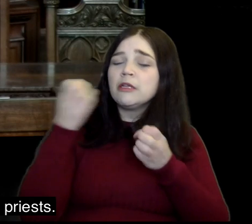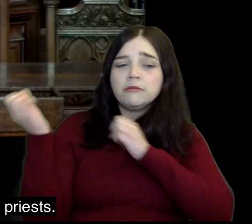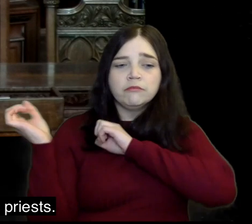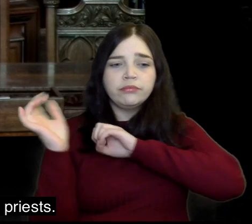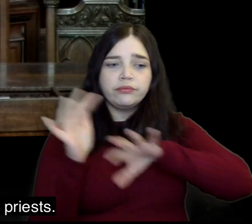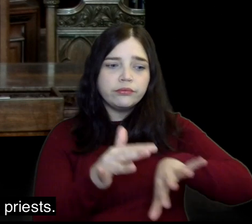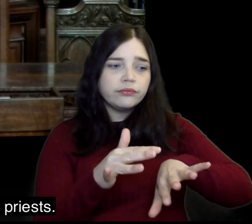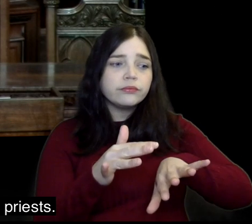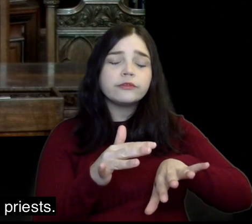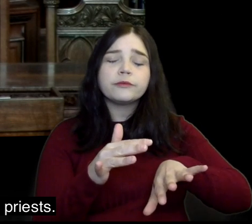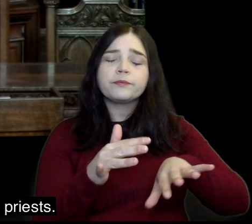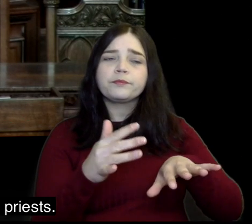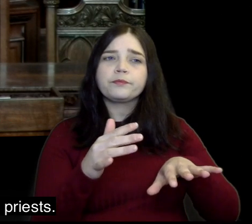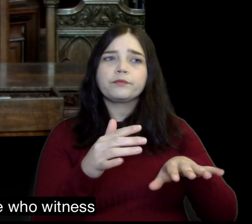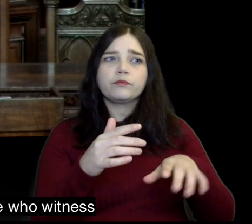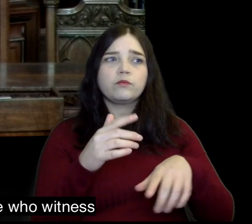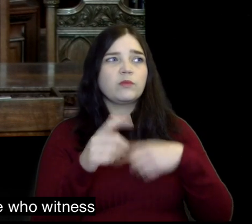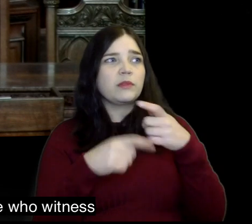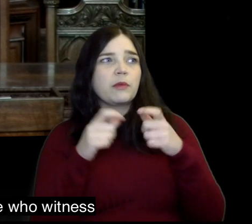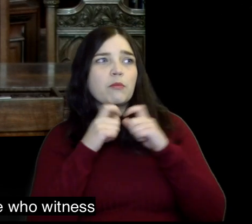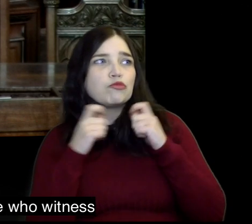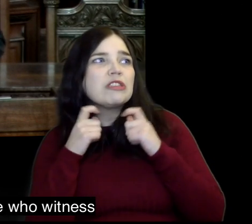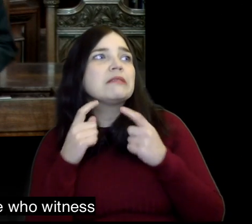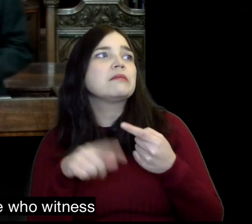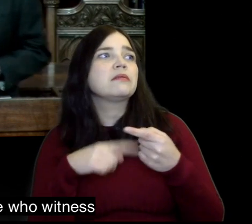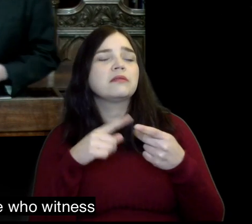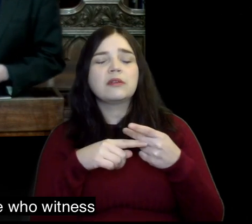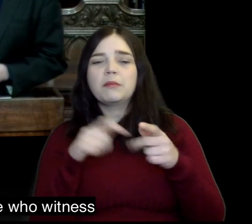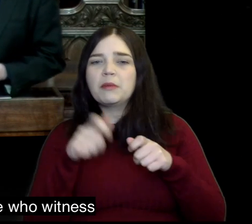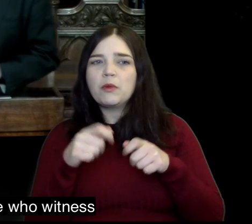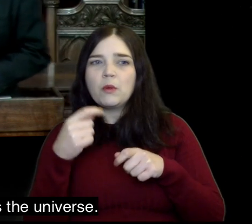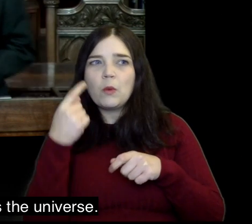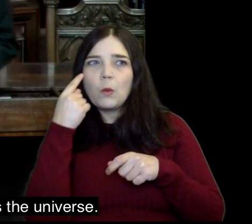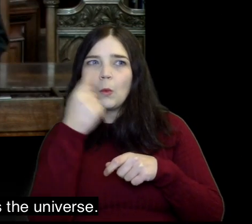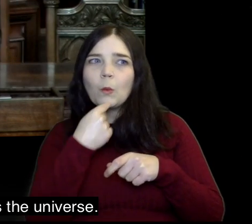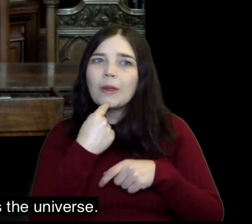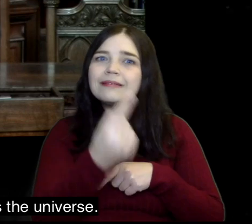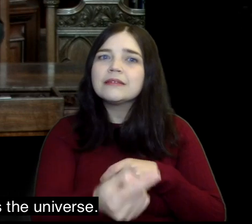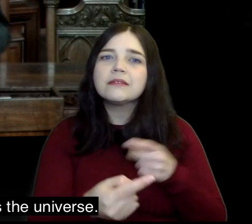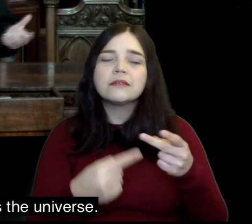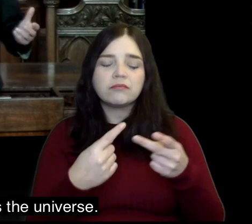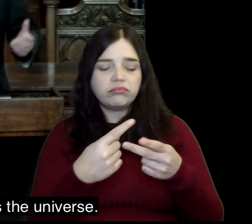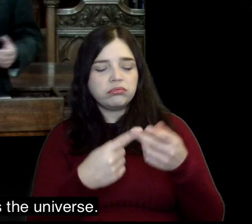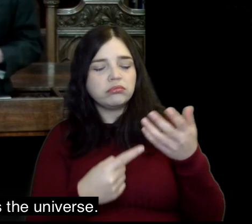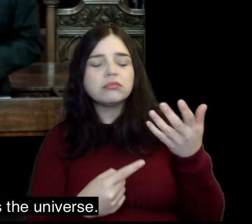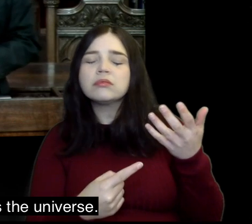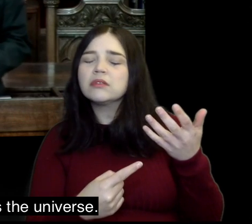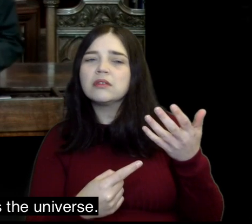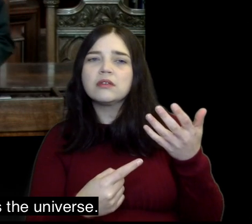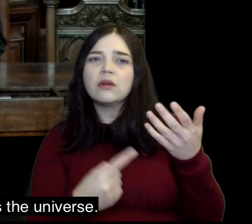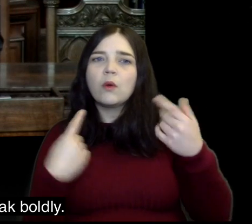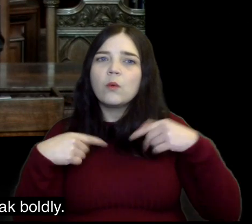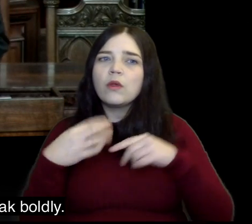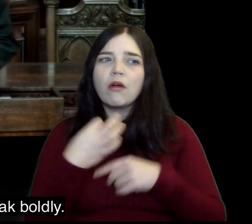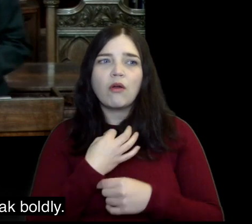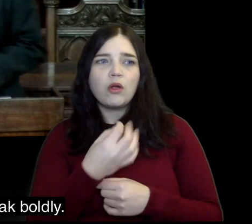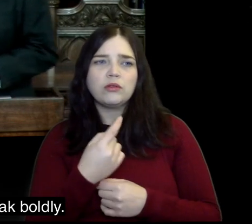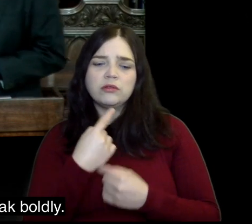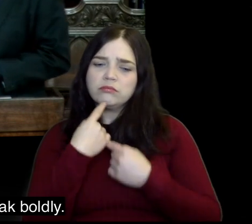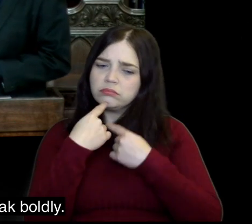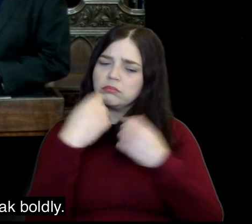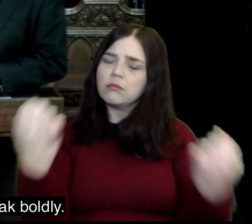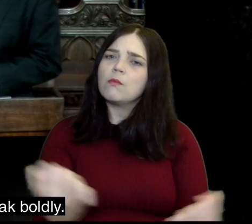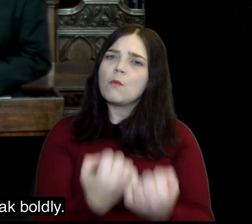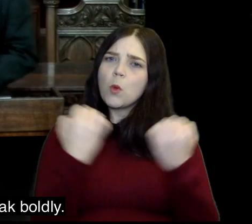by the Holy Spirit to the world We're called to be priests We're called to be those who witness to the truth that changes the universe